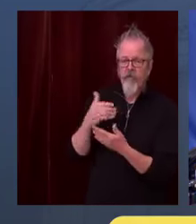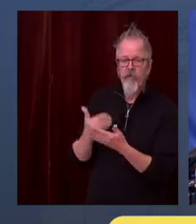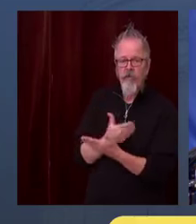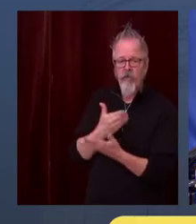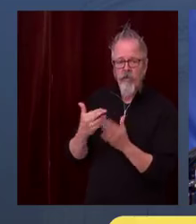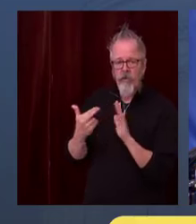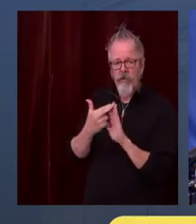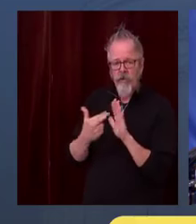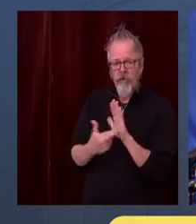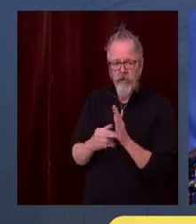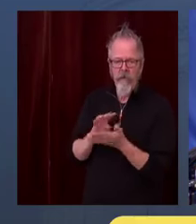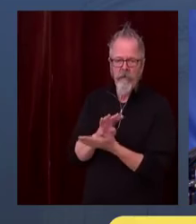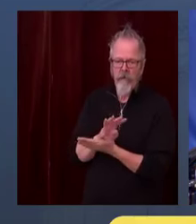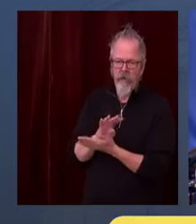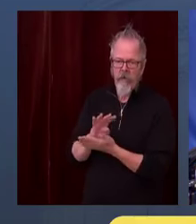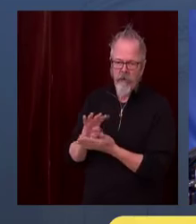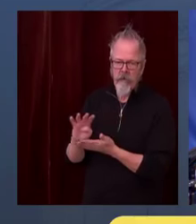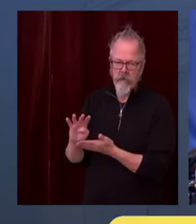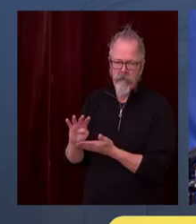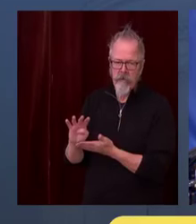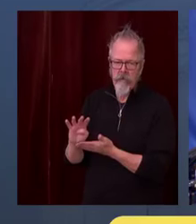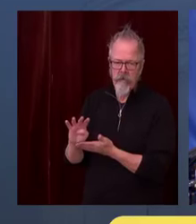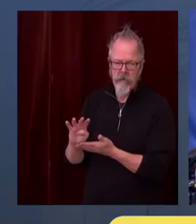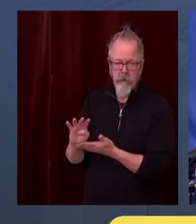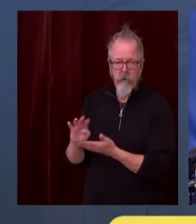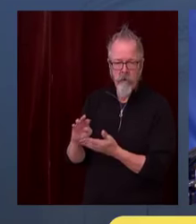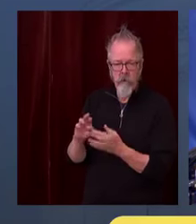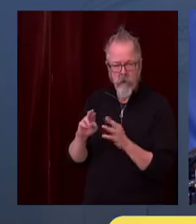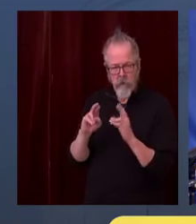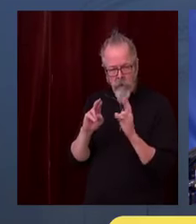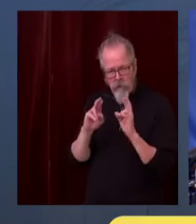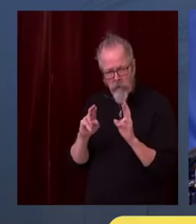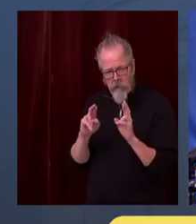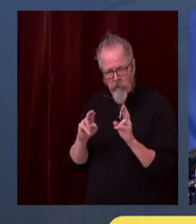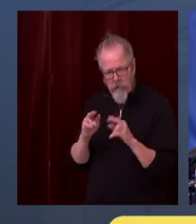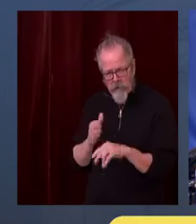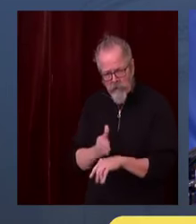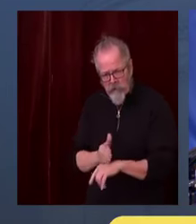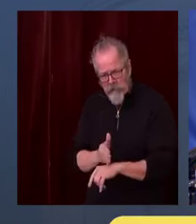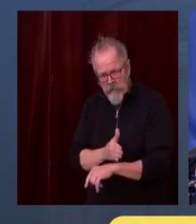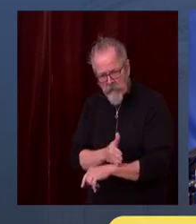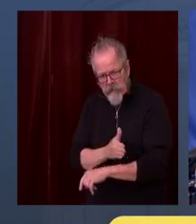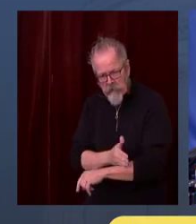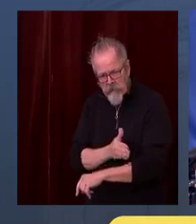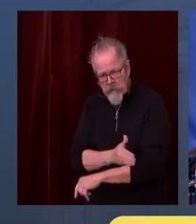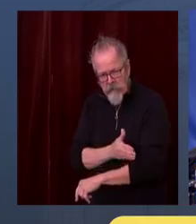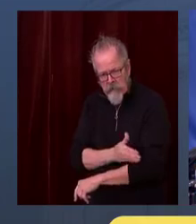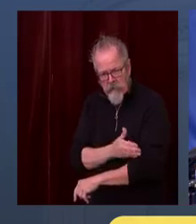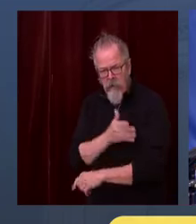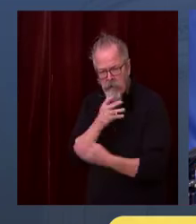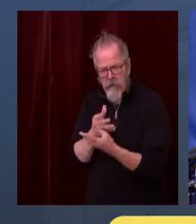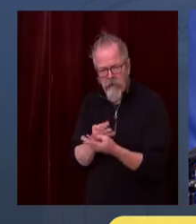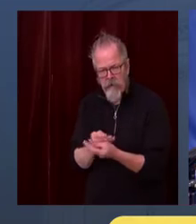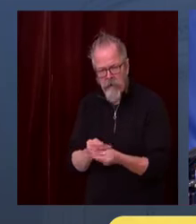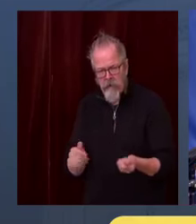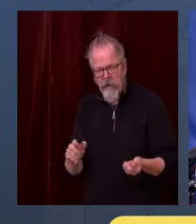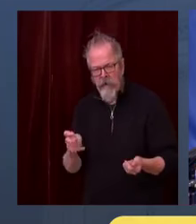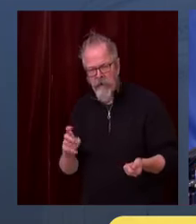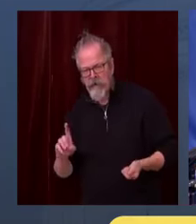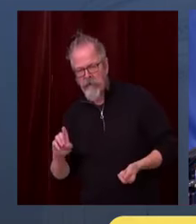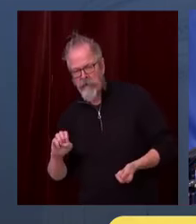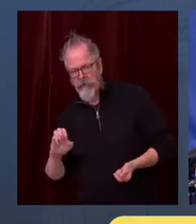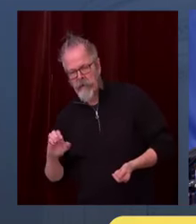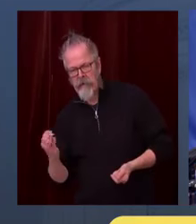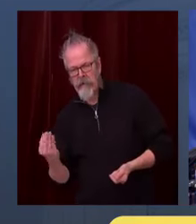would hope that we will have progress and that that would be the limit of these restrictions. Obviously, no one has any guarantees on that. But four